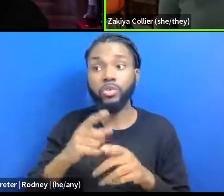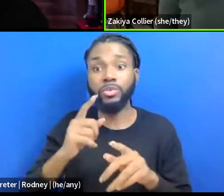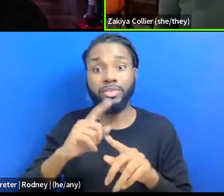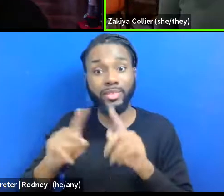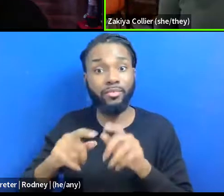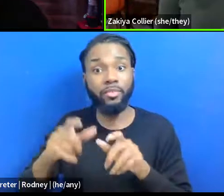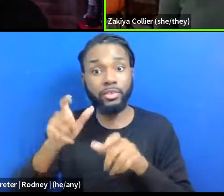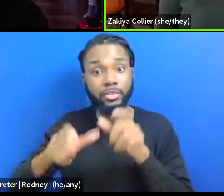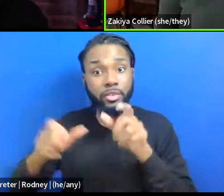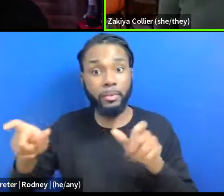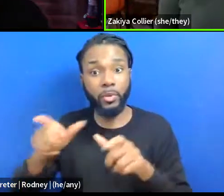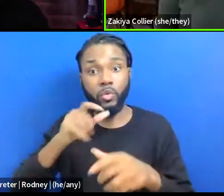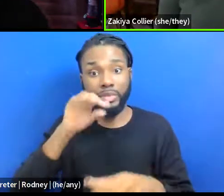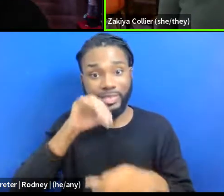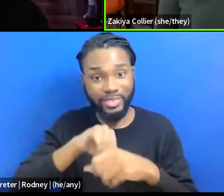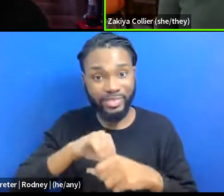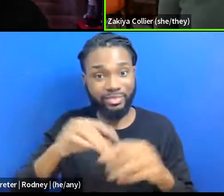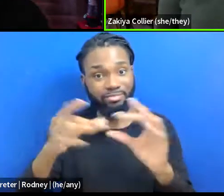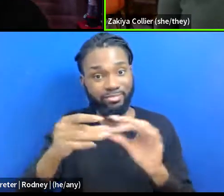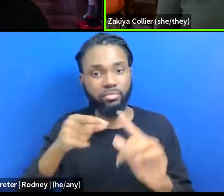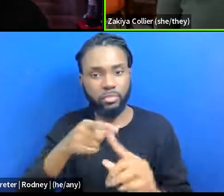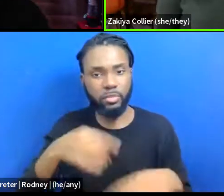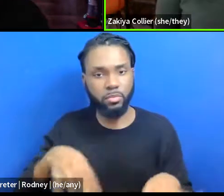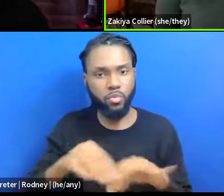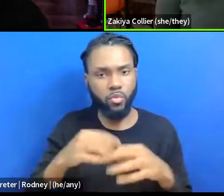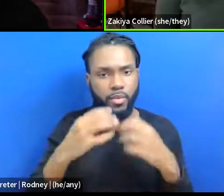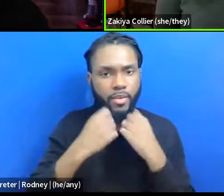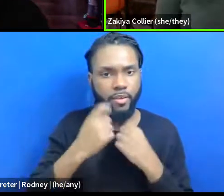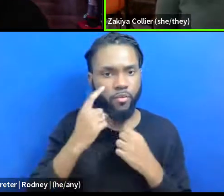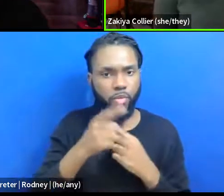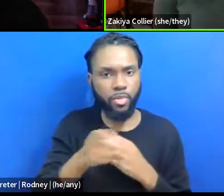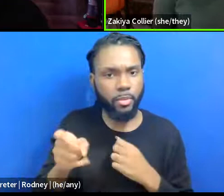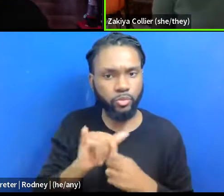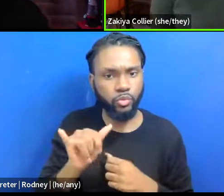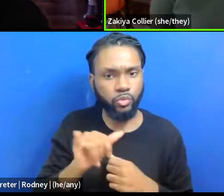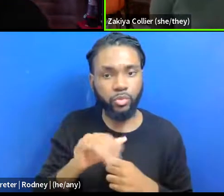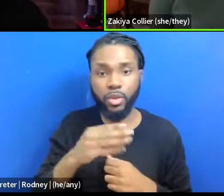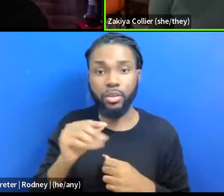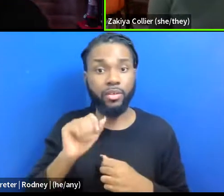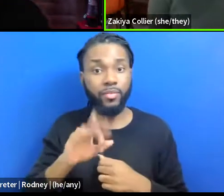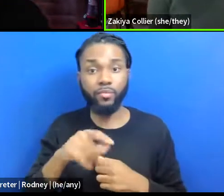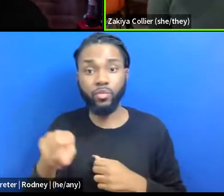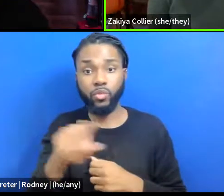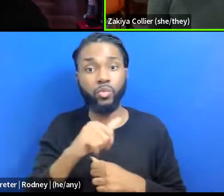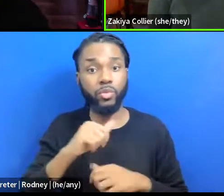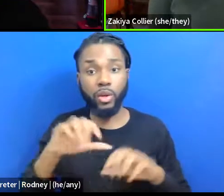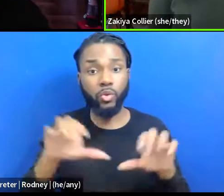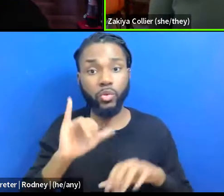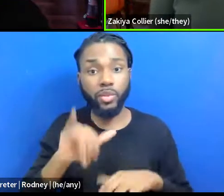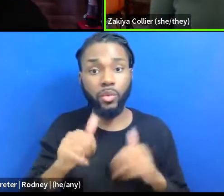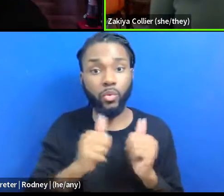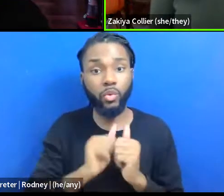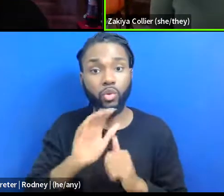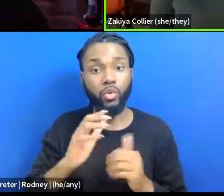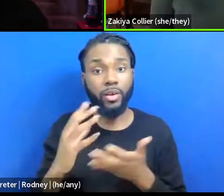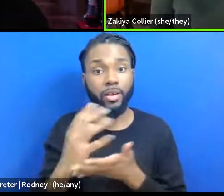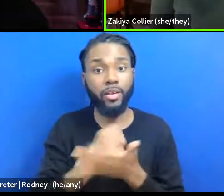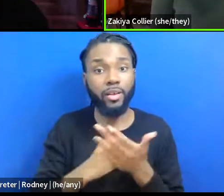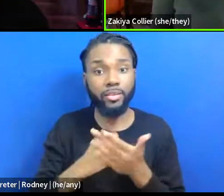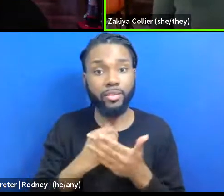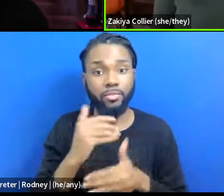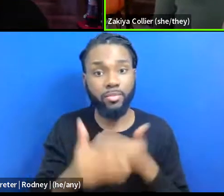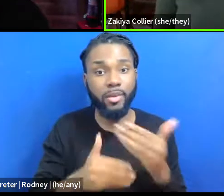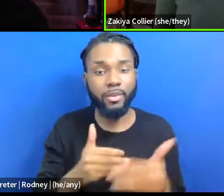documentation. And if that's not something that you are doing in your collecting practice, then, like, it's something you should